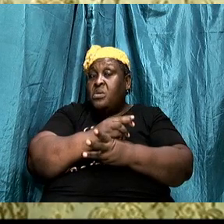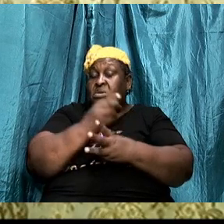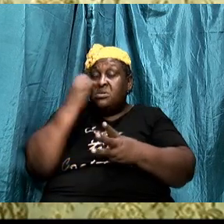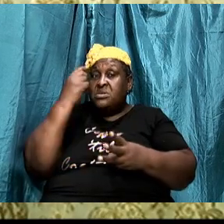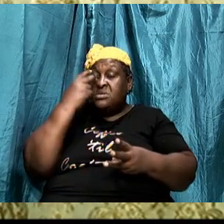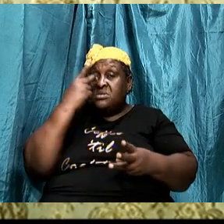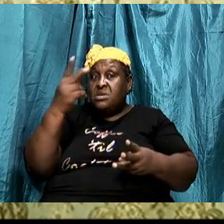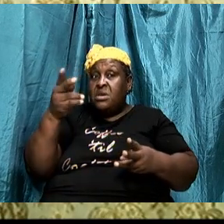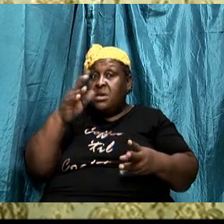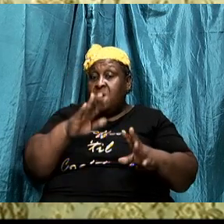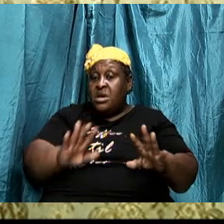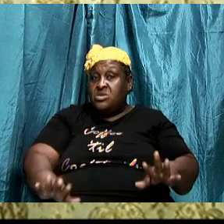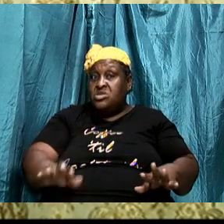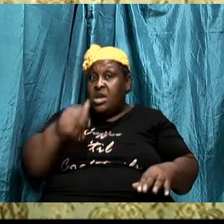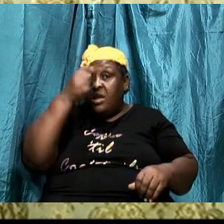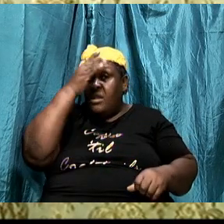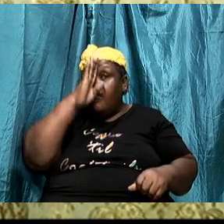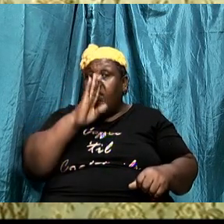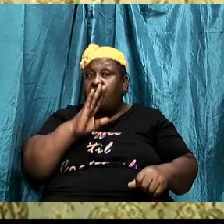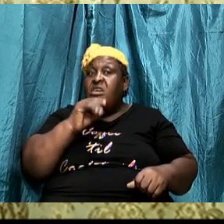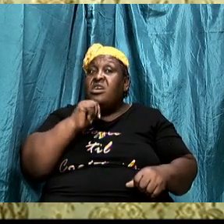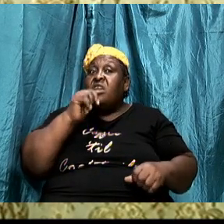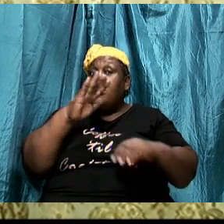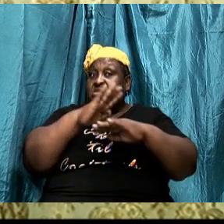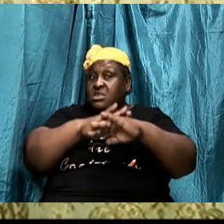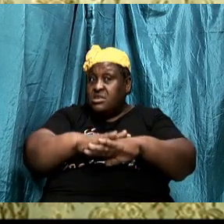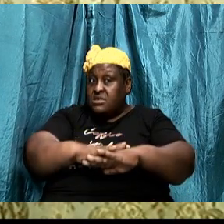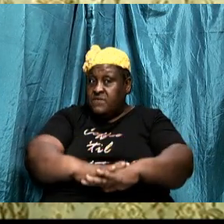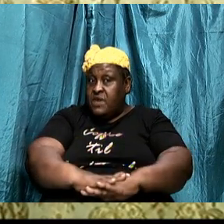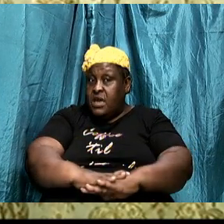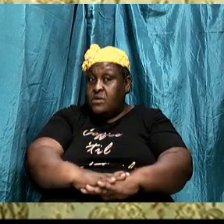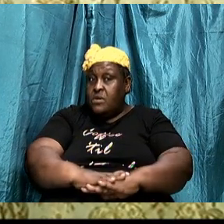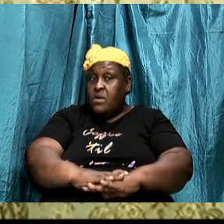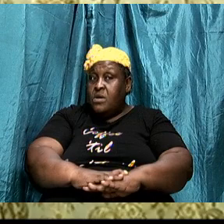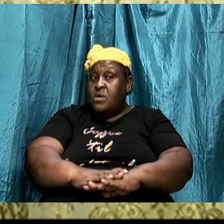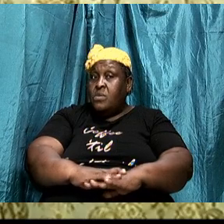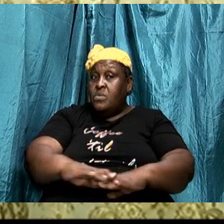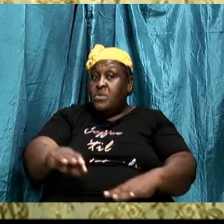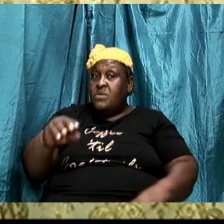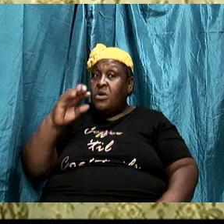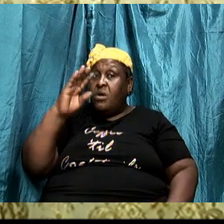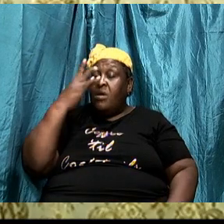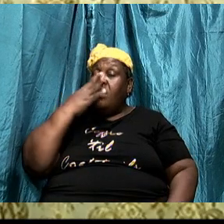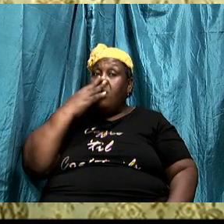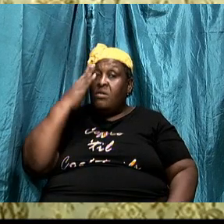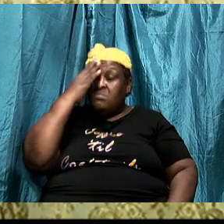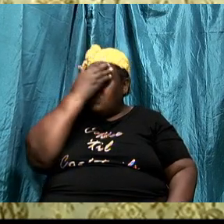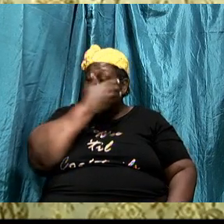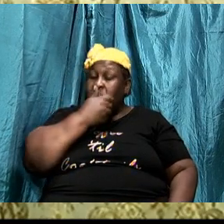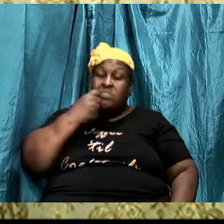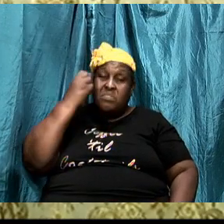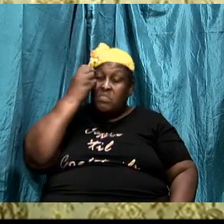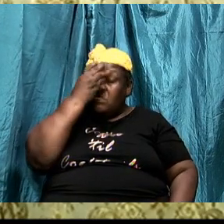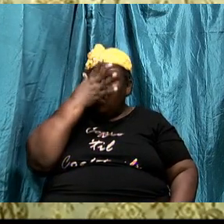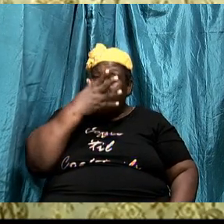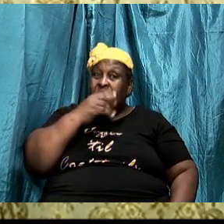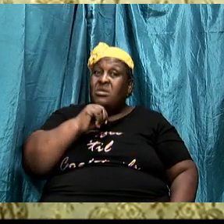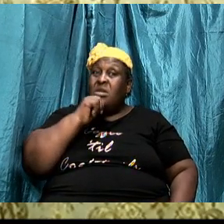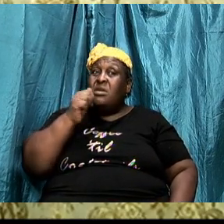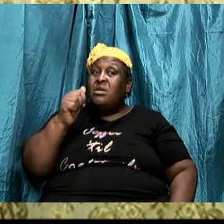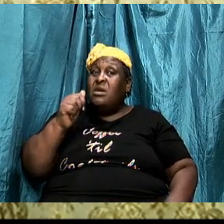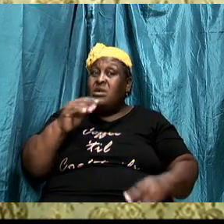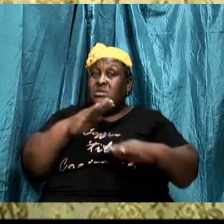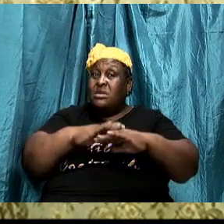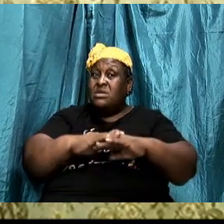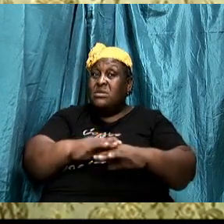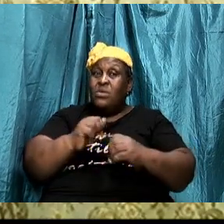with their complexion they are not satisfied with the here they are not satisfied with the nails you understand